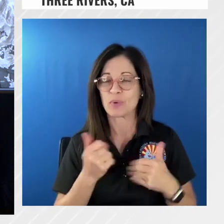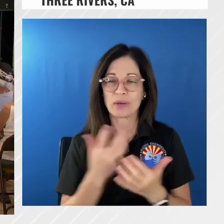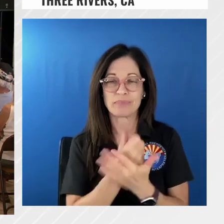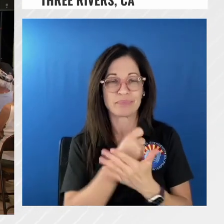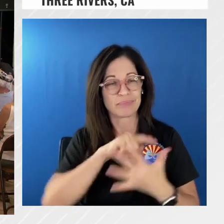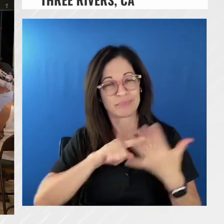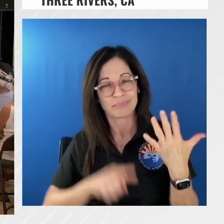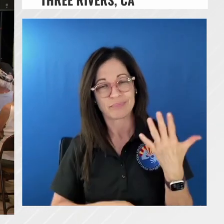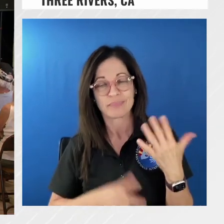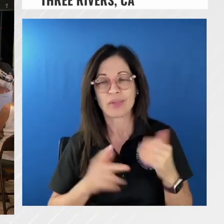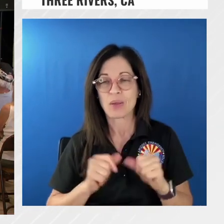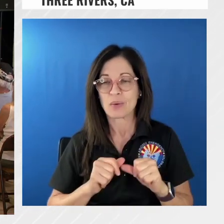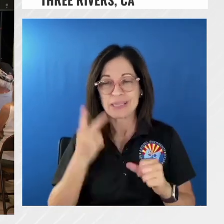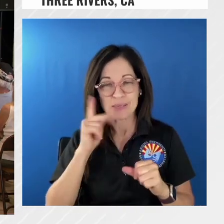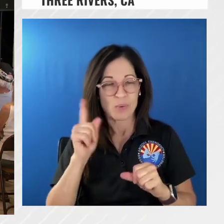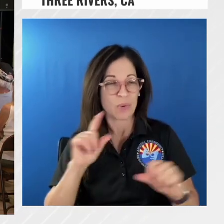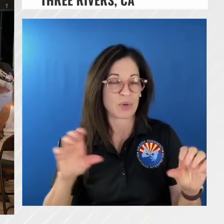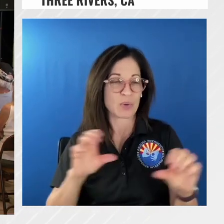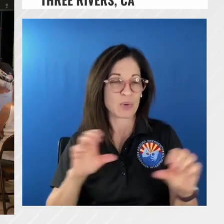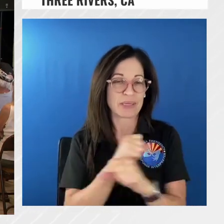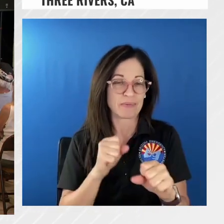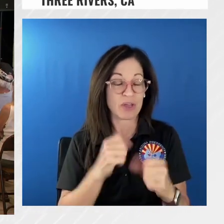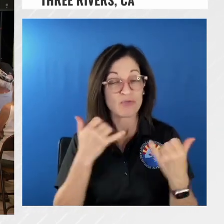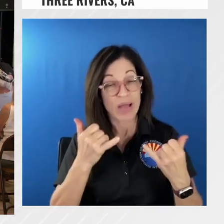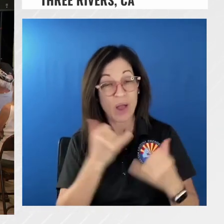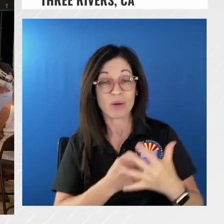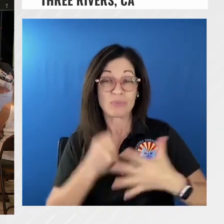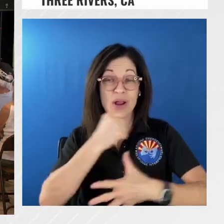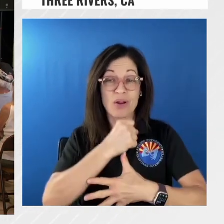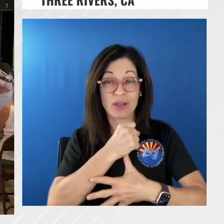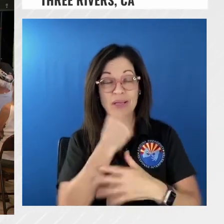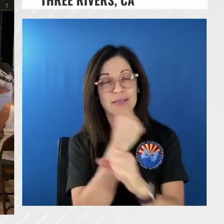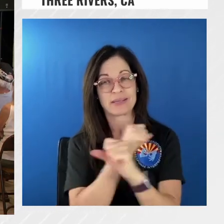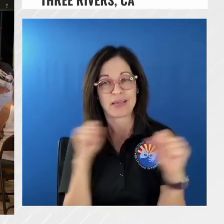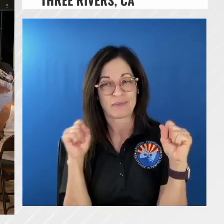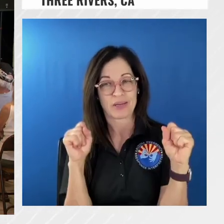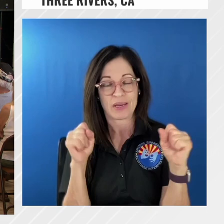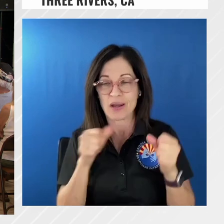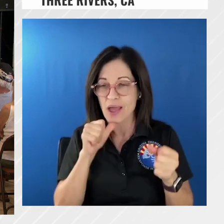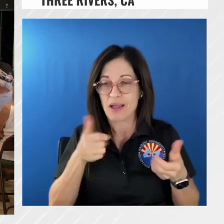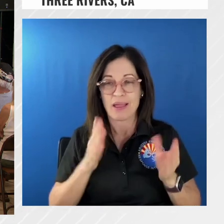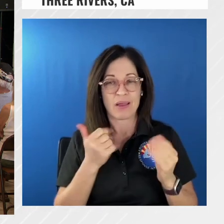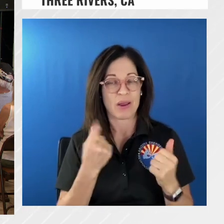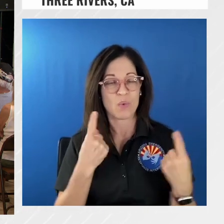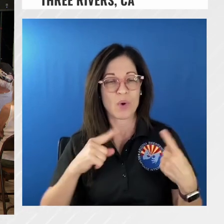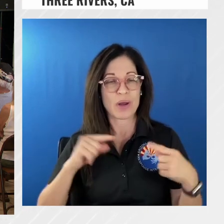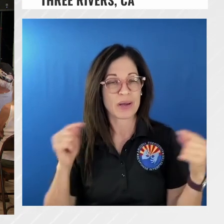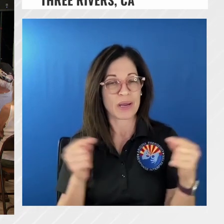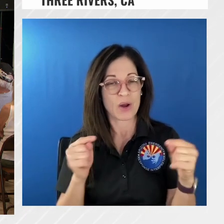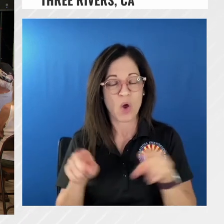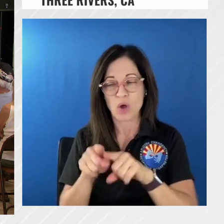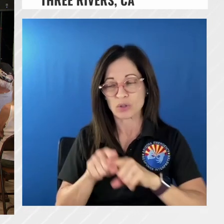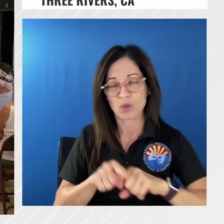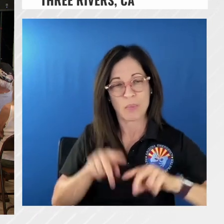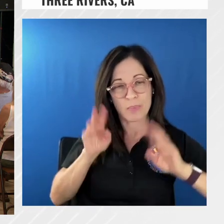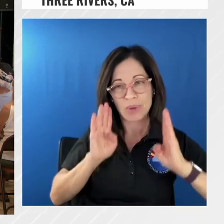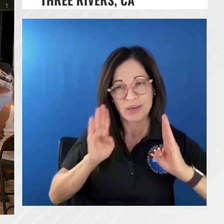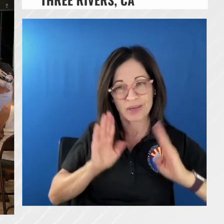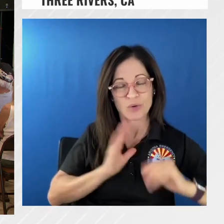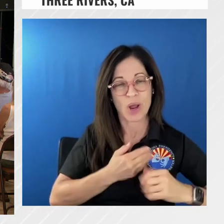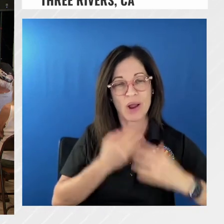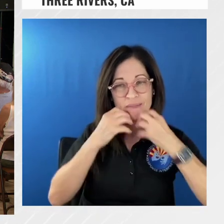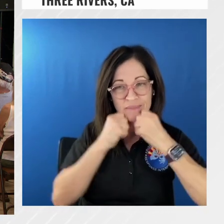so right now it's about safety not getting anybody hurt and then also paying attention to our values at risk working with our cooperators and